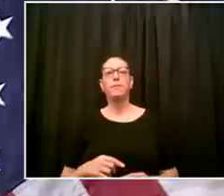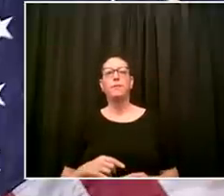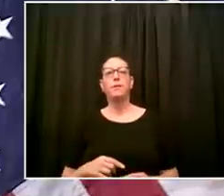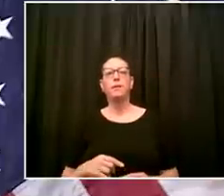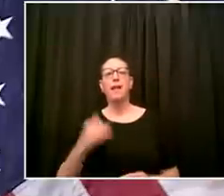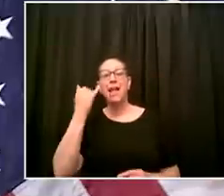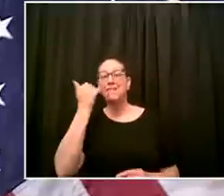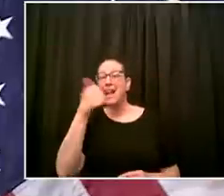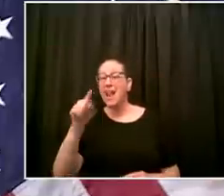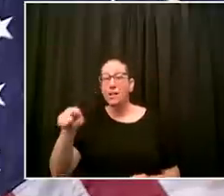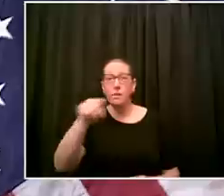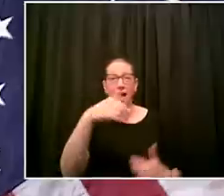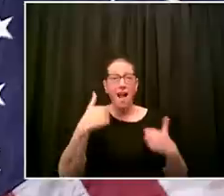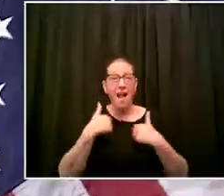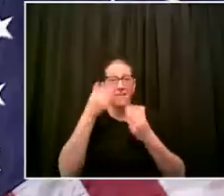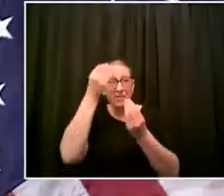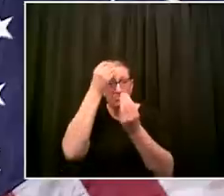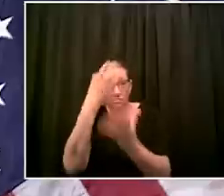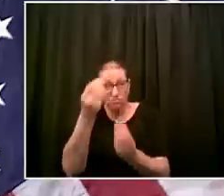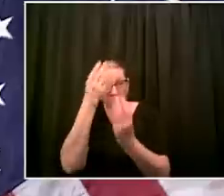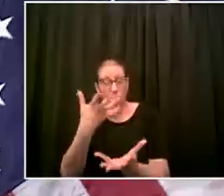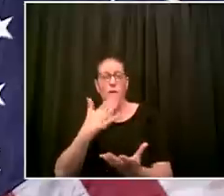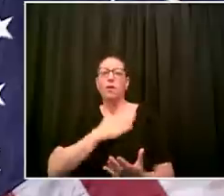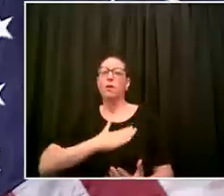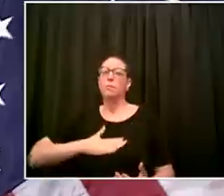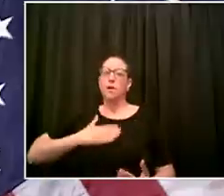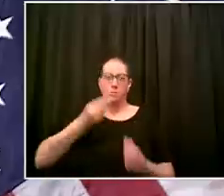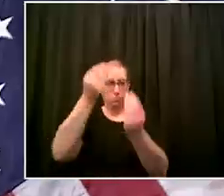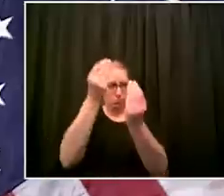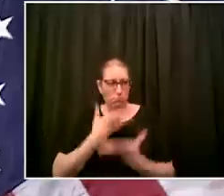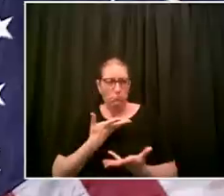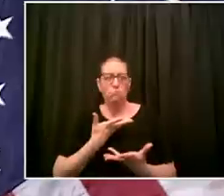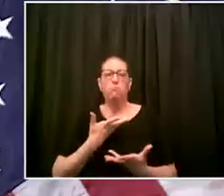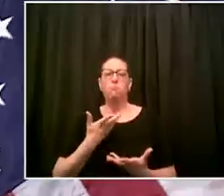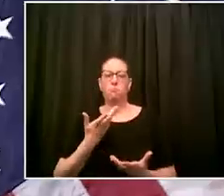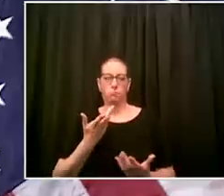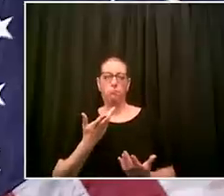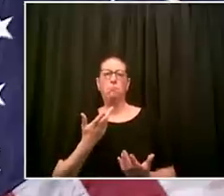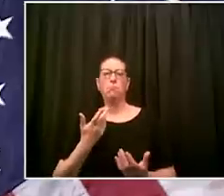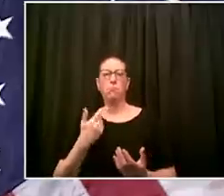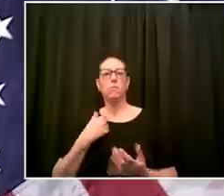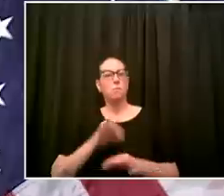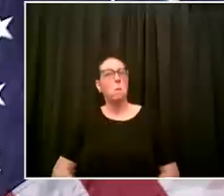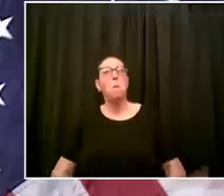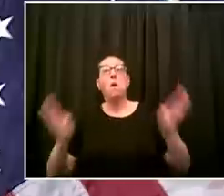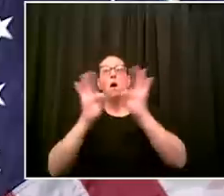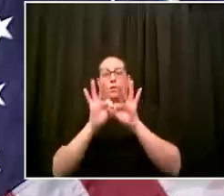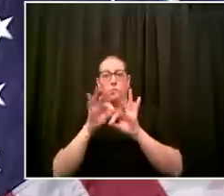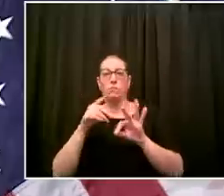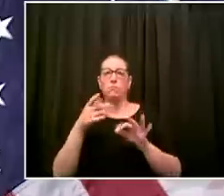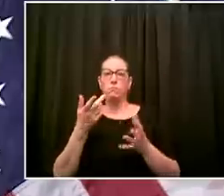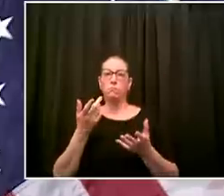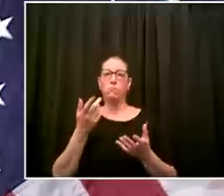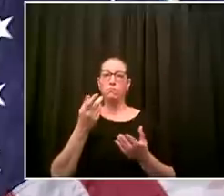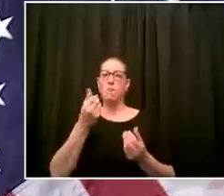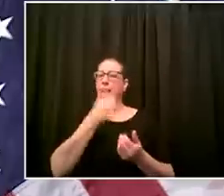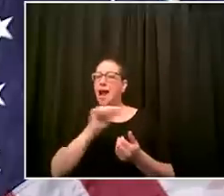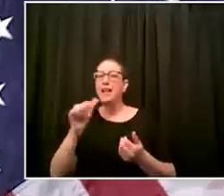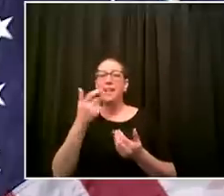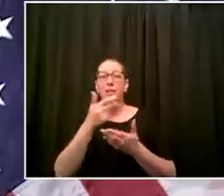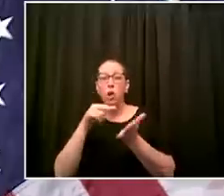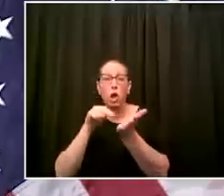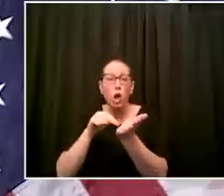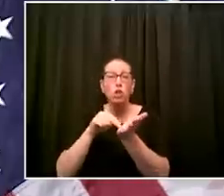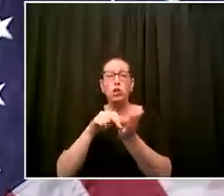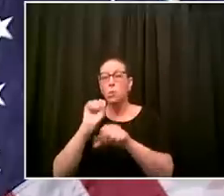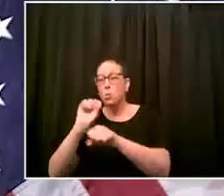come forward so it's important that these nurses come forward to our investigators and